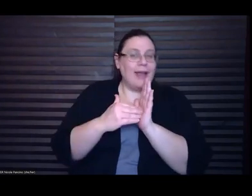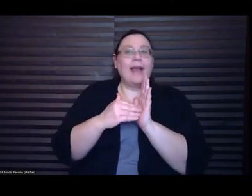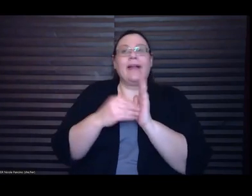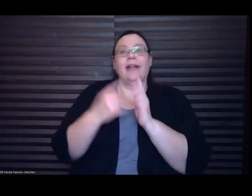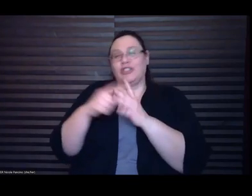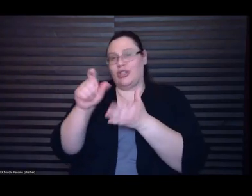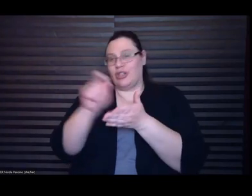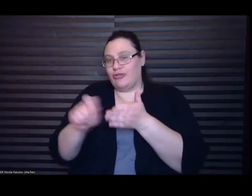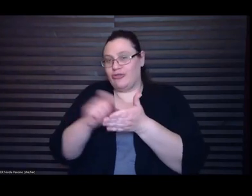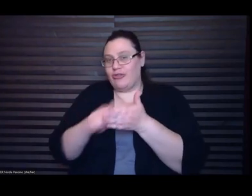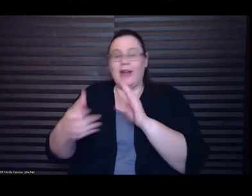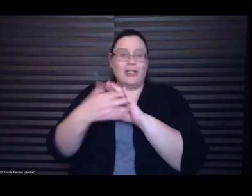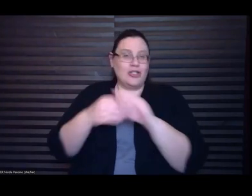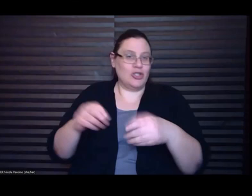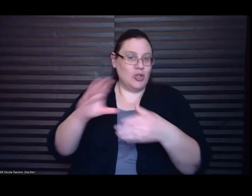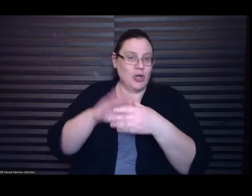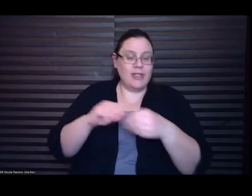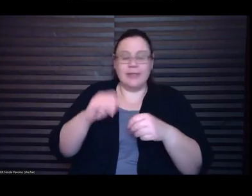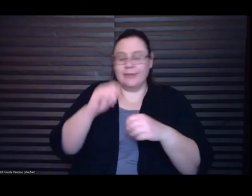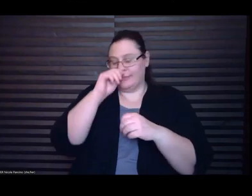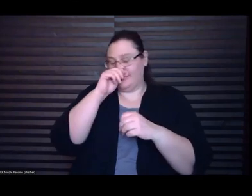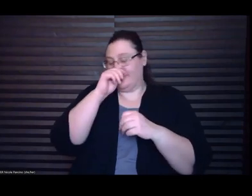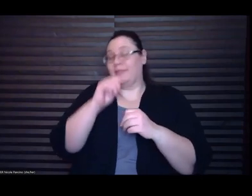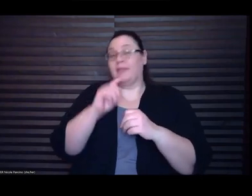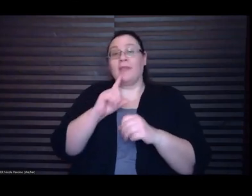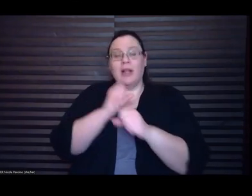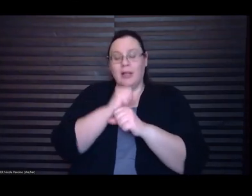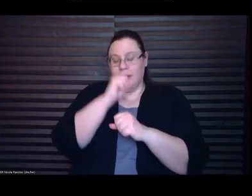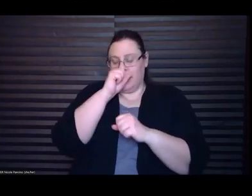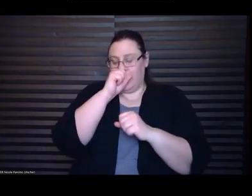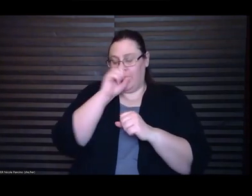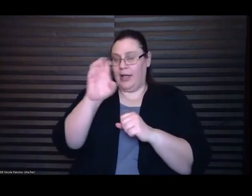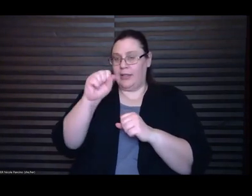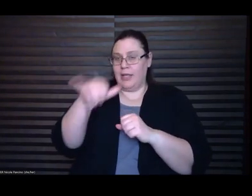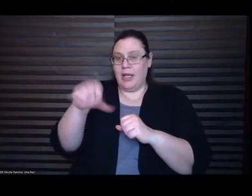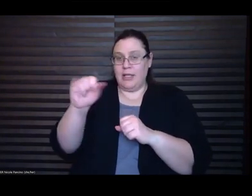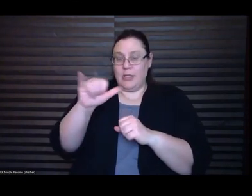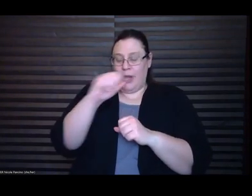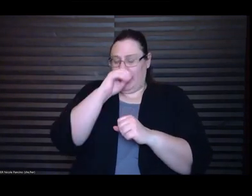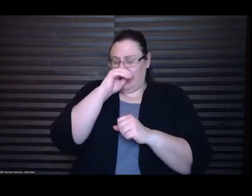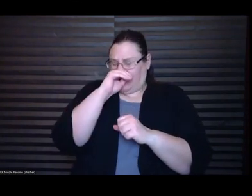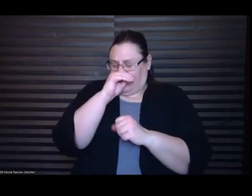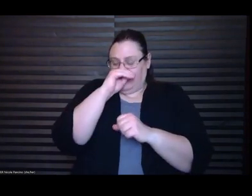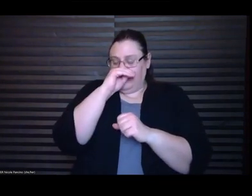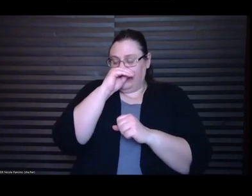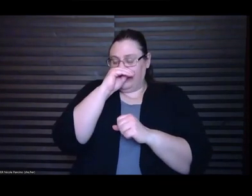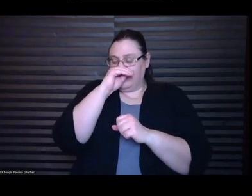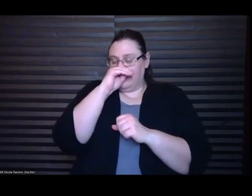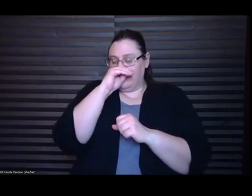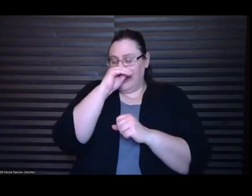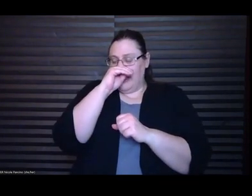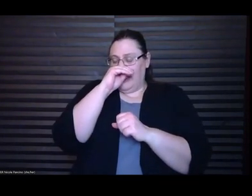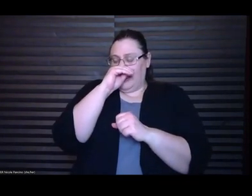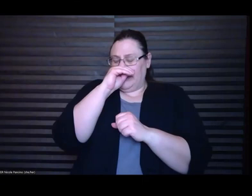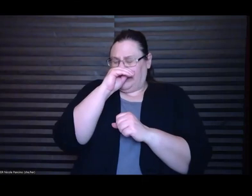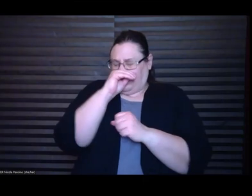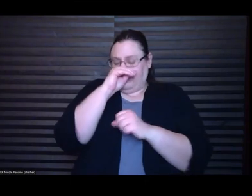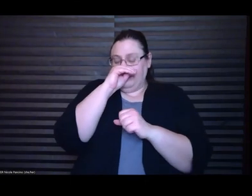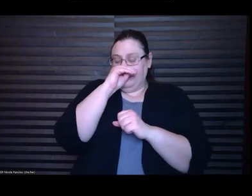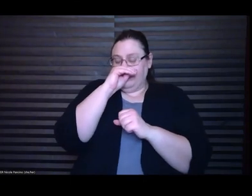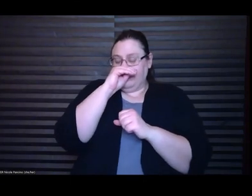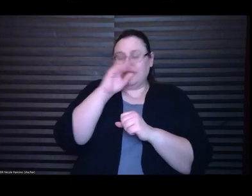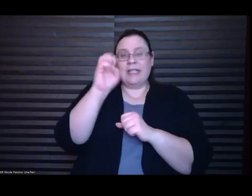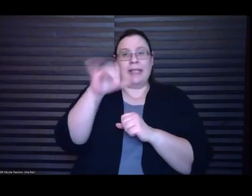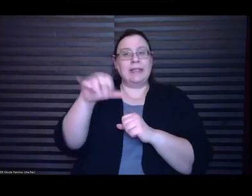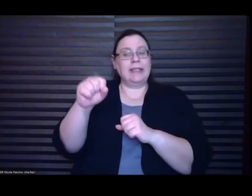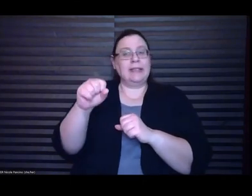as well um which um feels very scary to me and I don't know that they'll that all those will ever